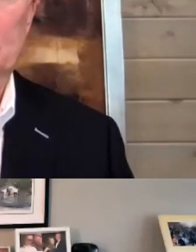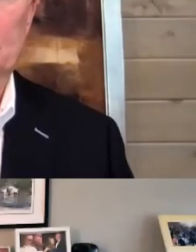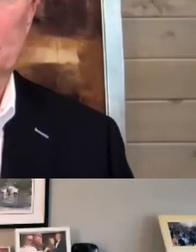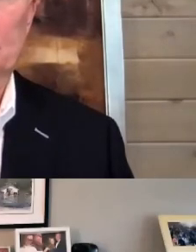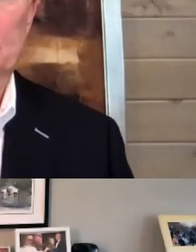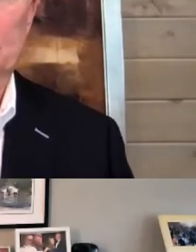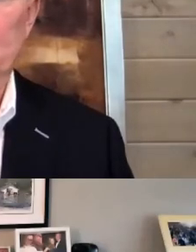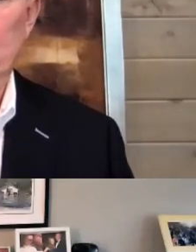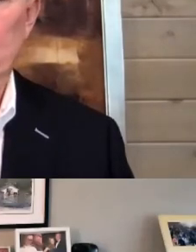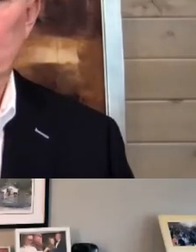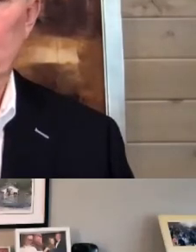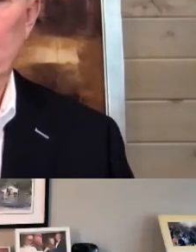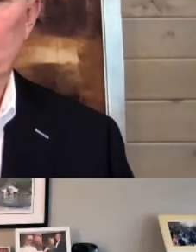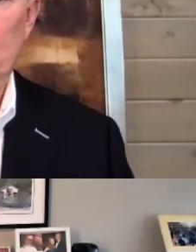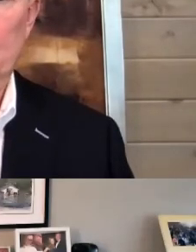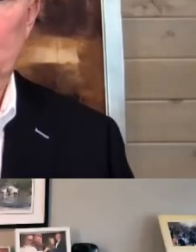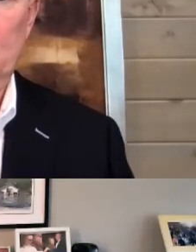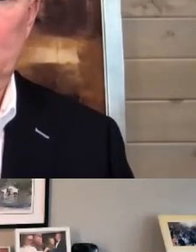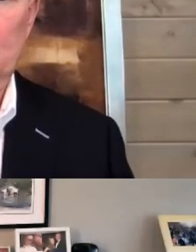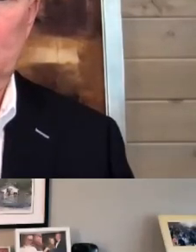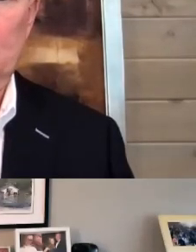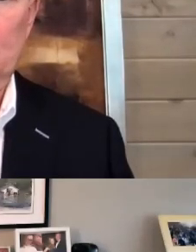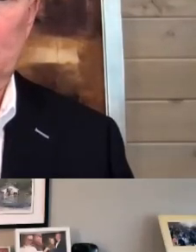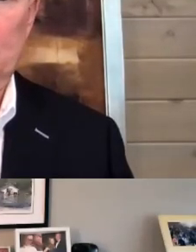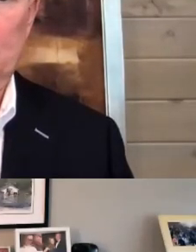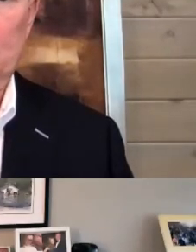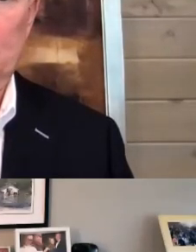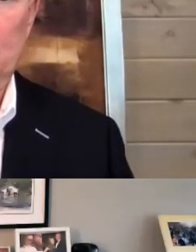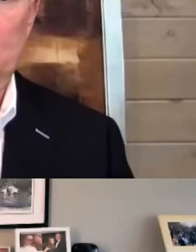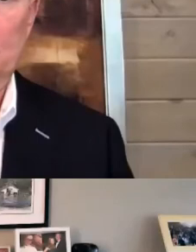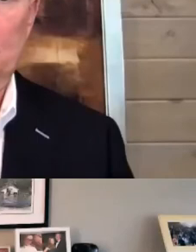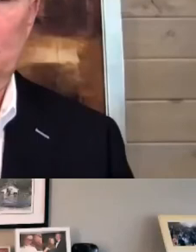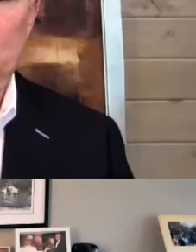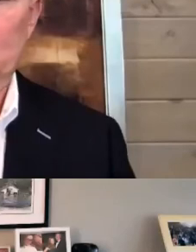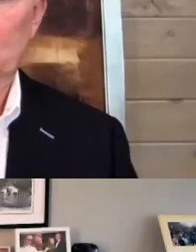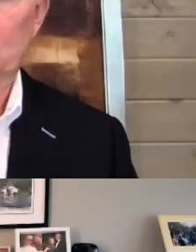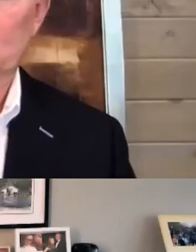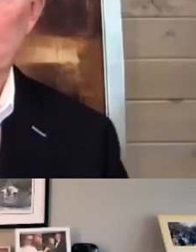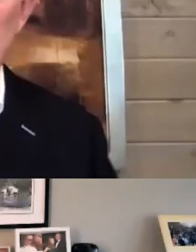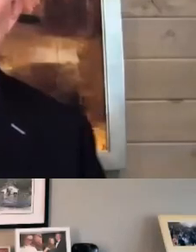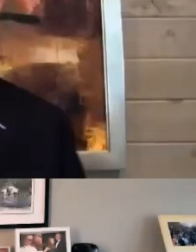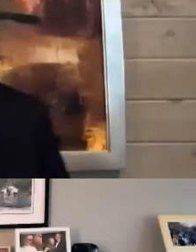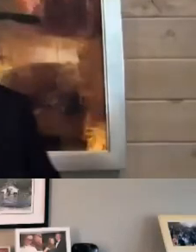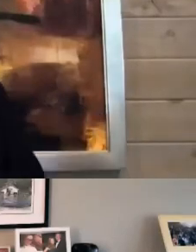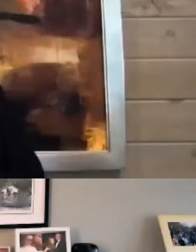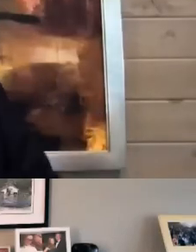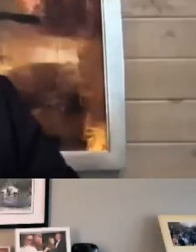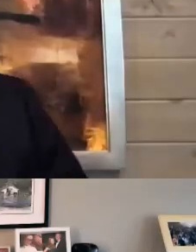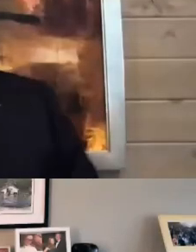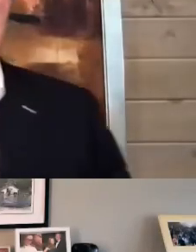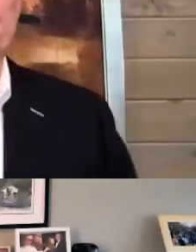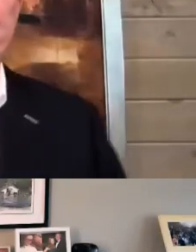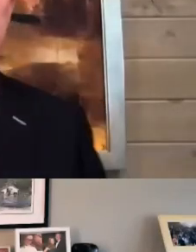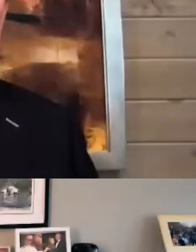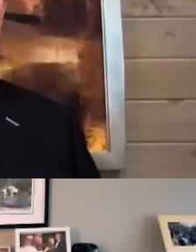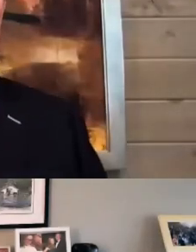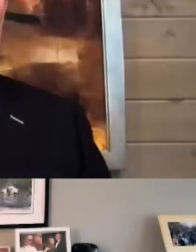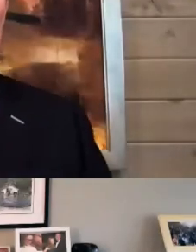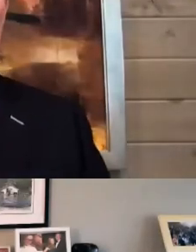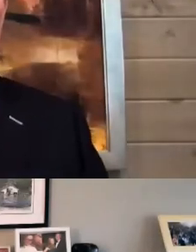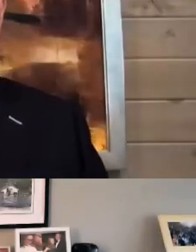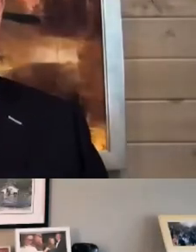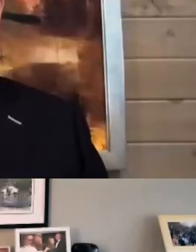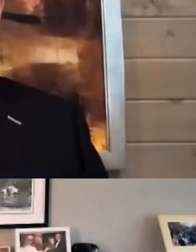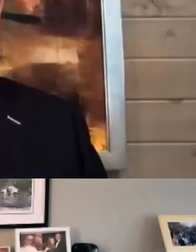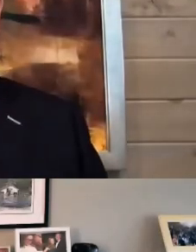So I a question from one of our folks. really is from the small organization side where, you know, financial